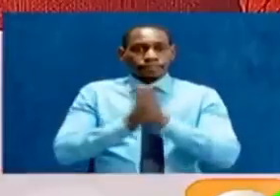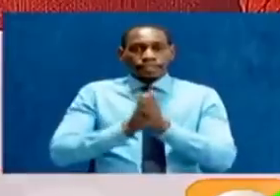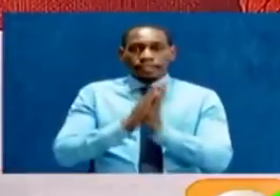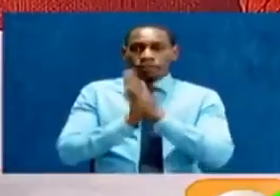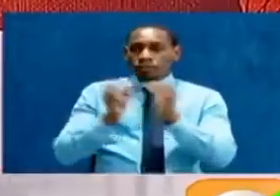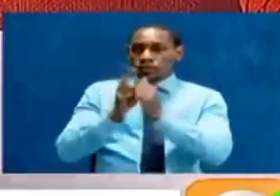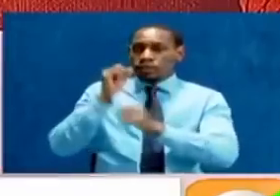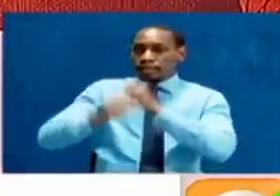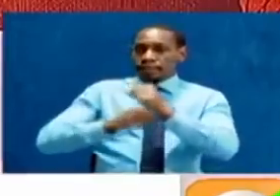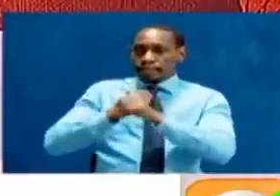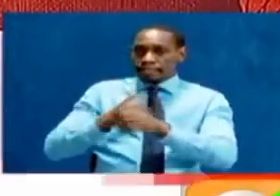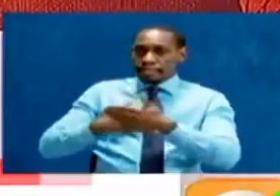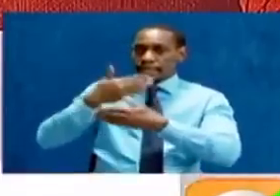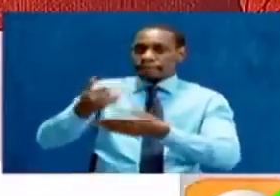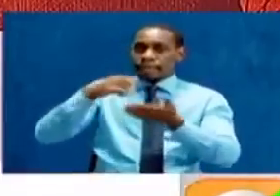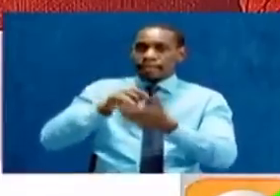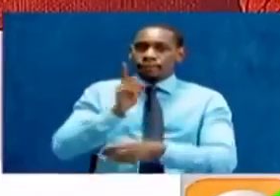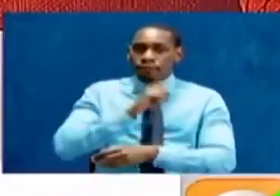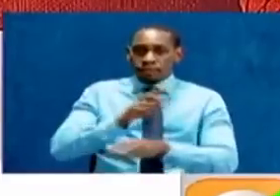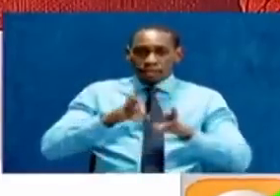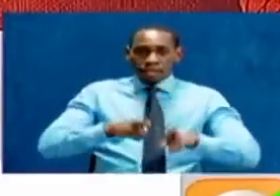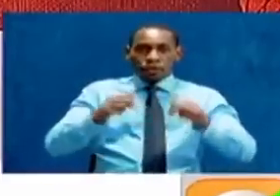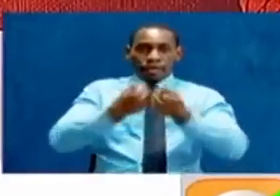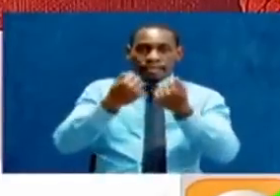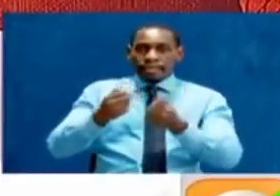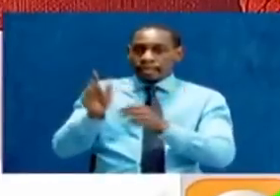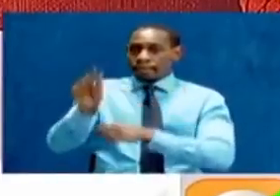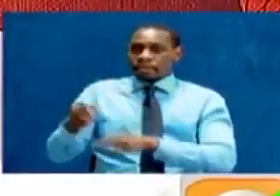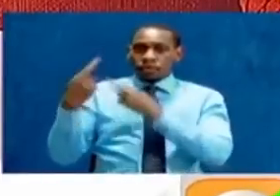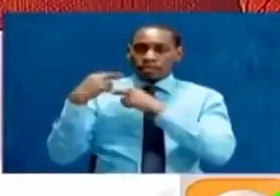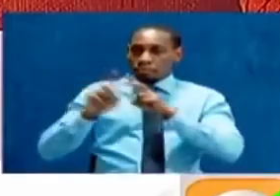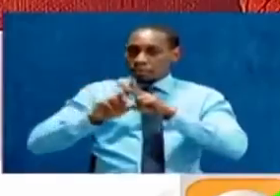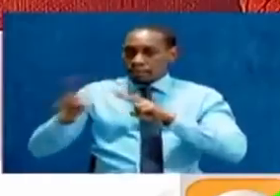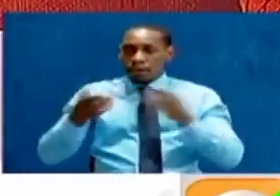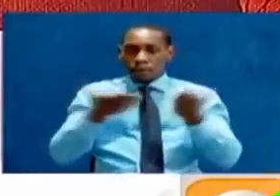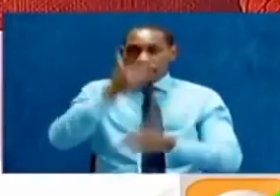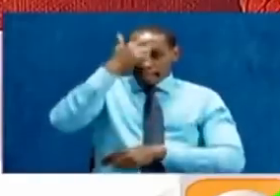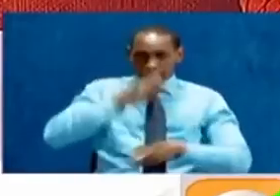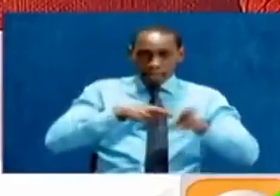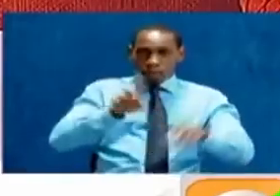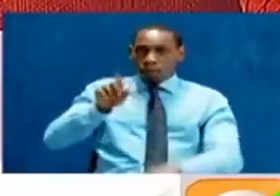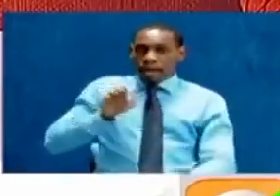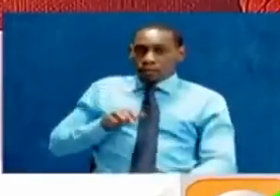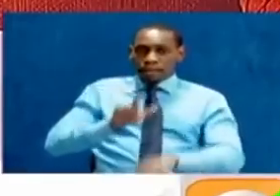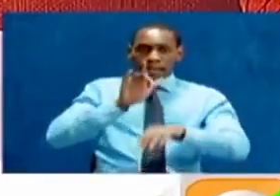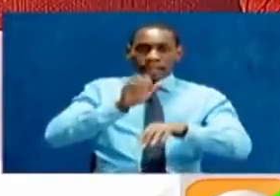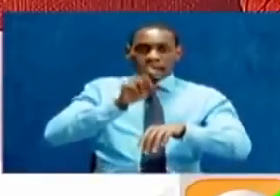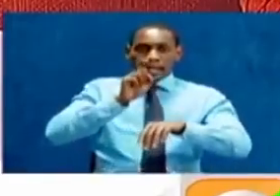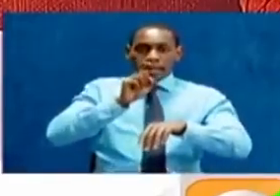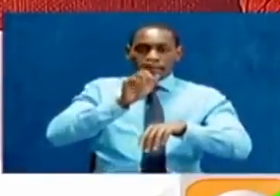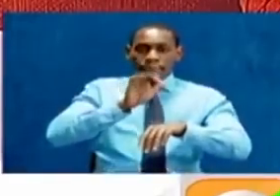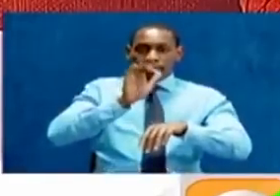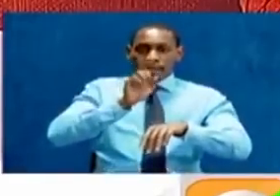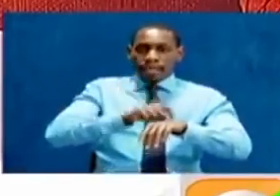12 years after she was involved in a hit-and-run accident along Thika Road, one woman from Embu County